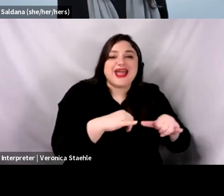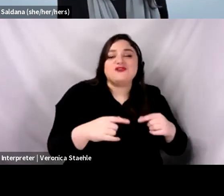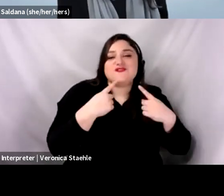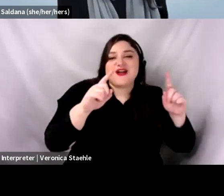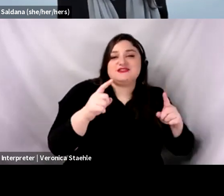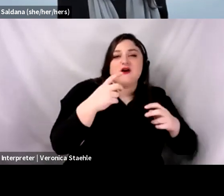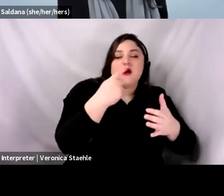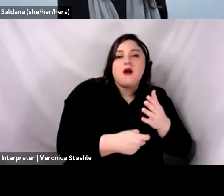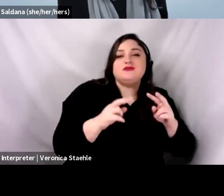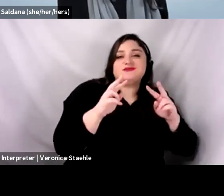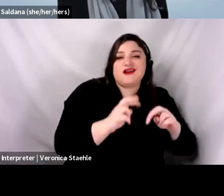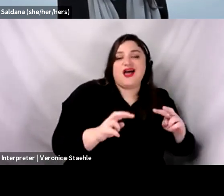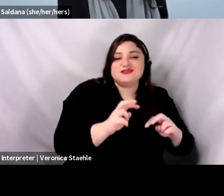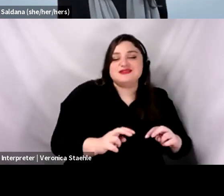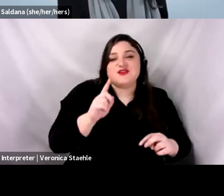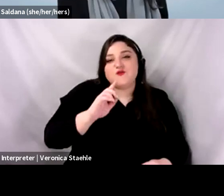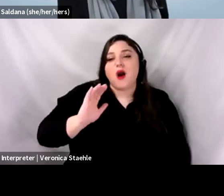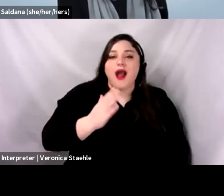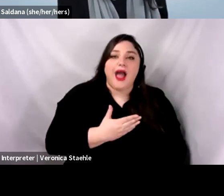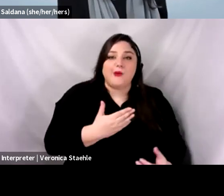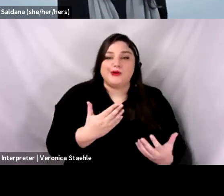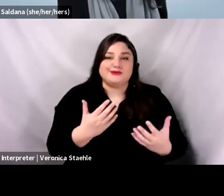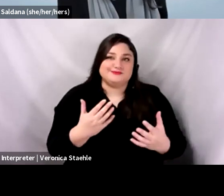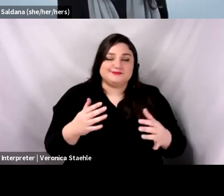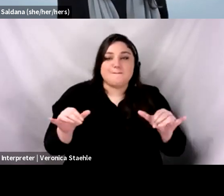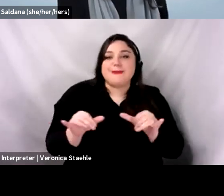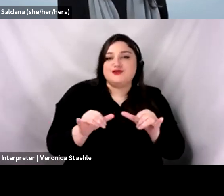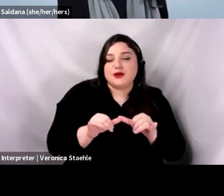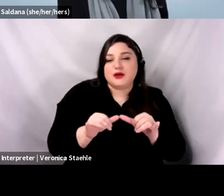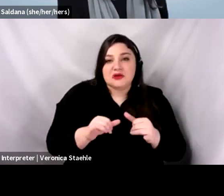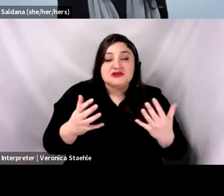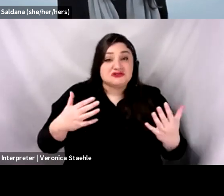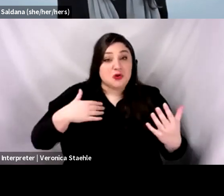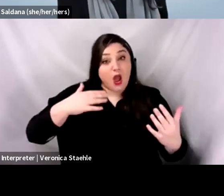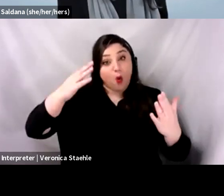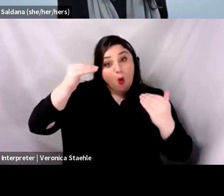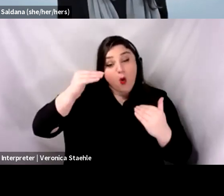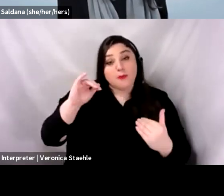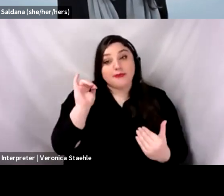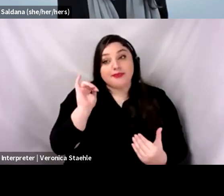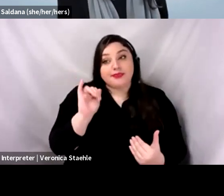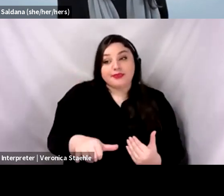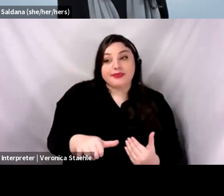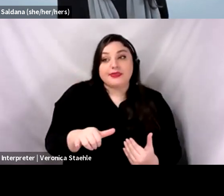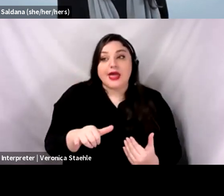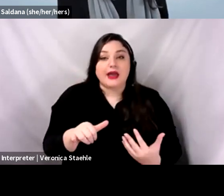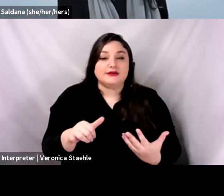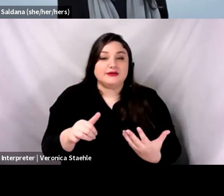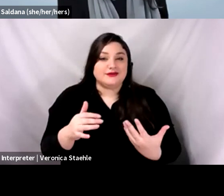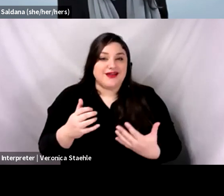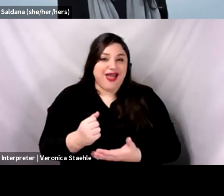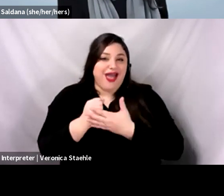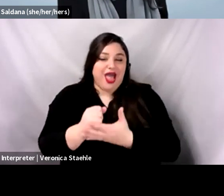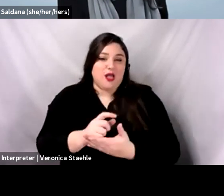life years as our primary, um, metric. So hopefully that kind of, uh, speaks to the,